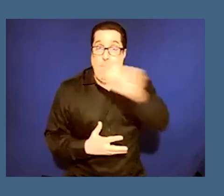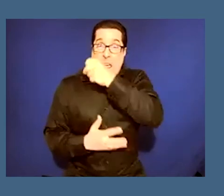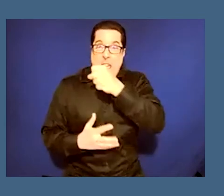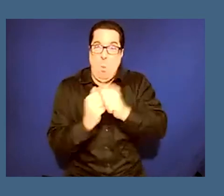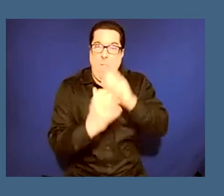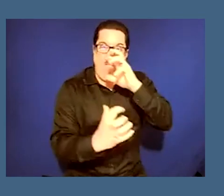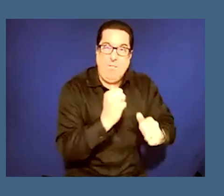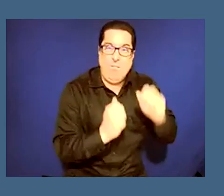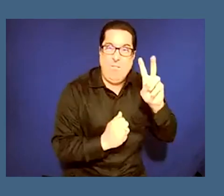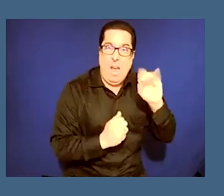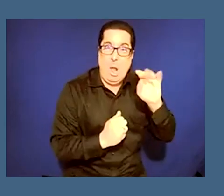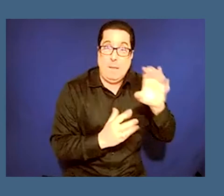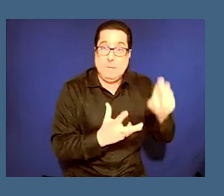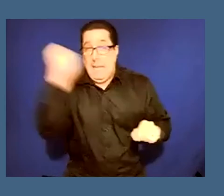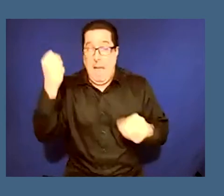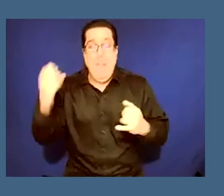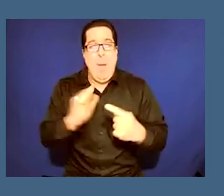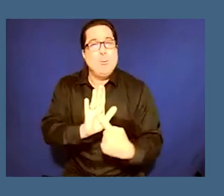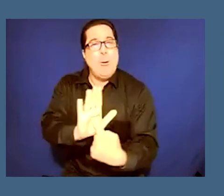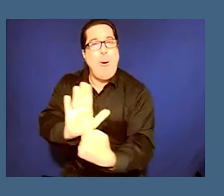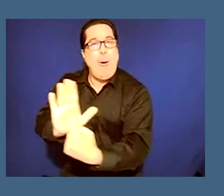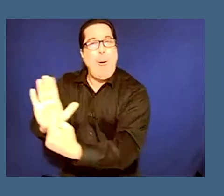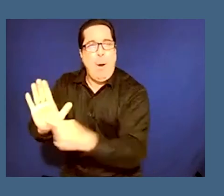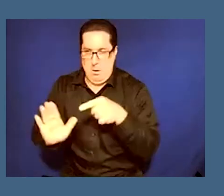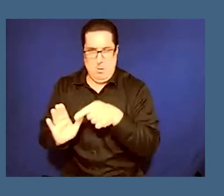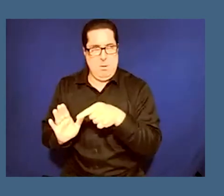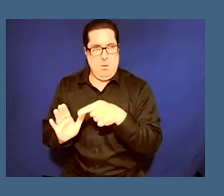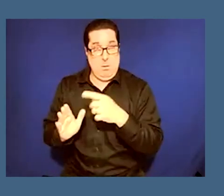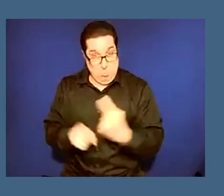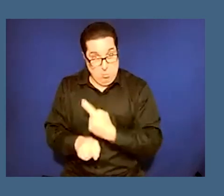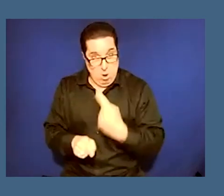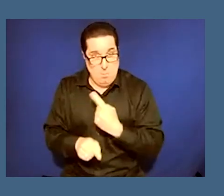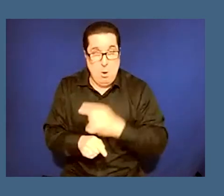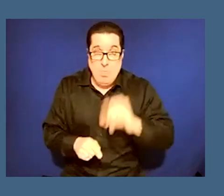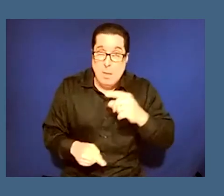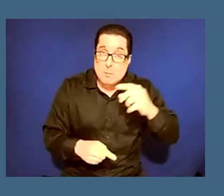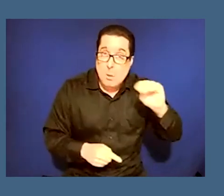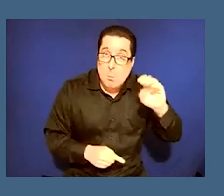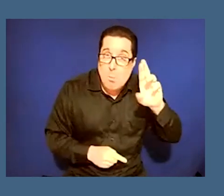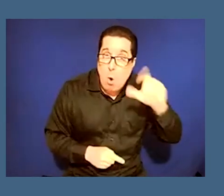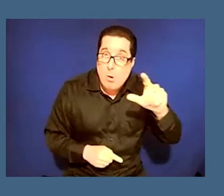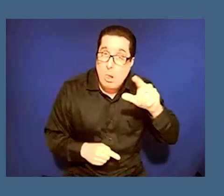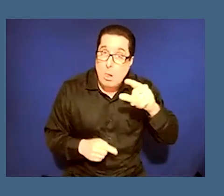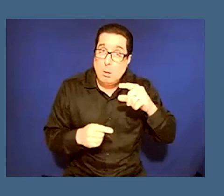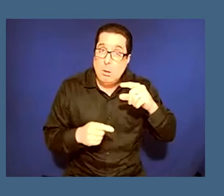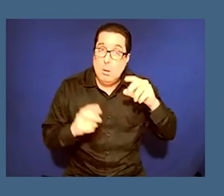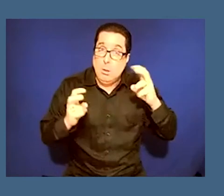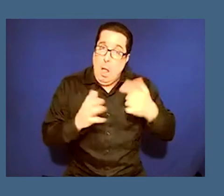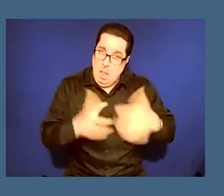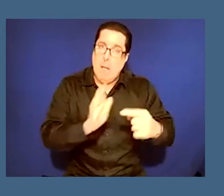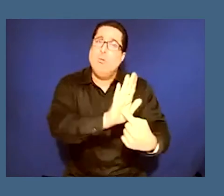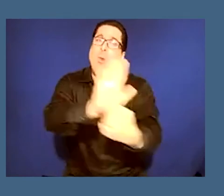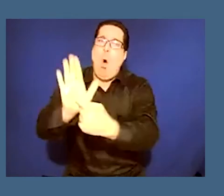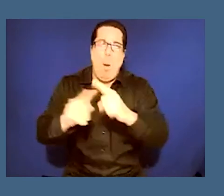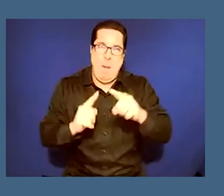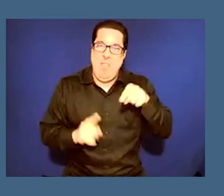there's you know there's that ethical issue that moral issue to consider against well let everyone see it um